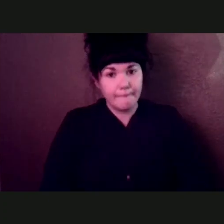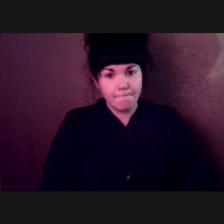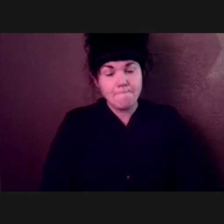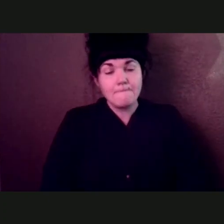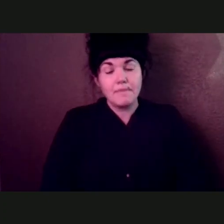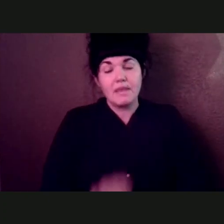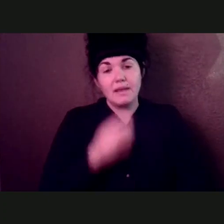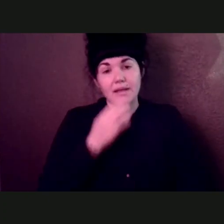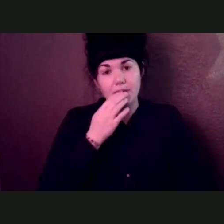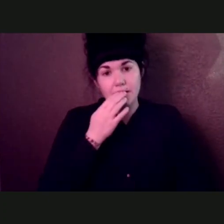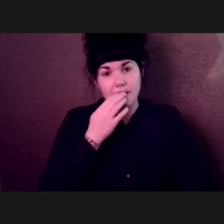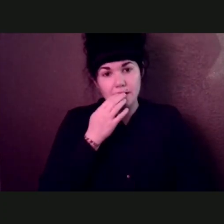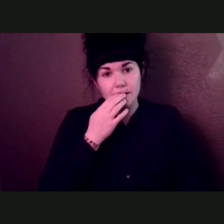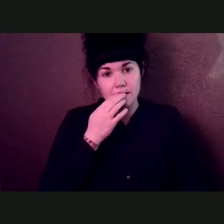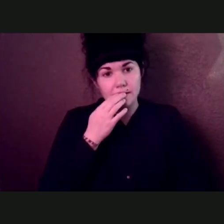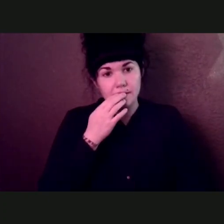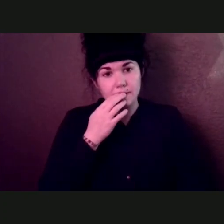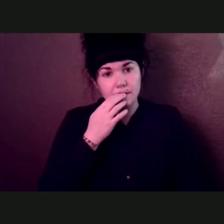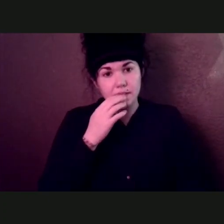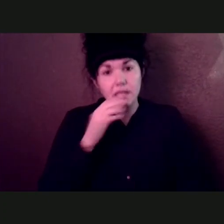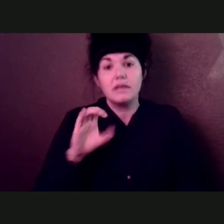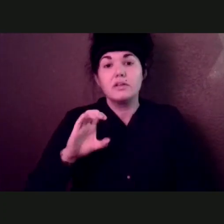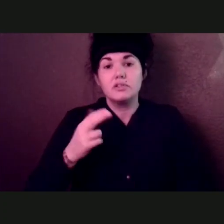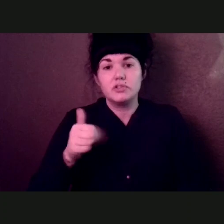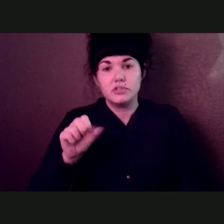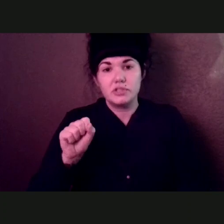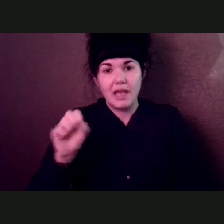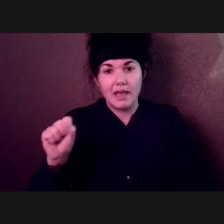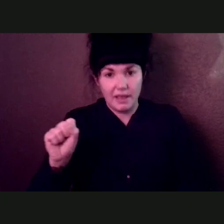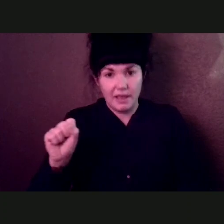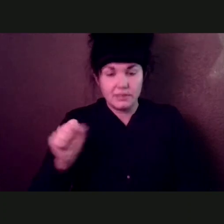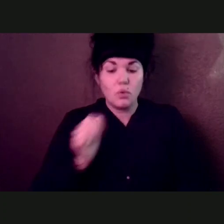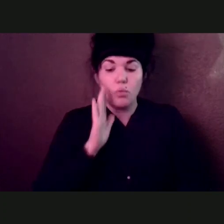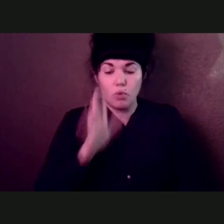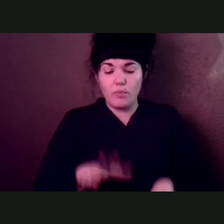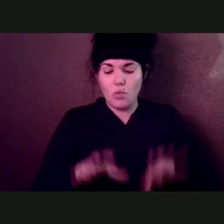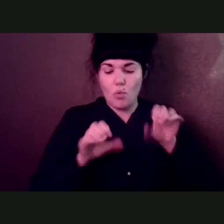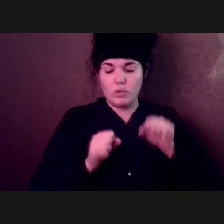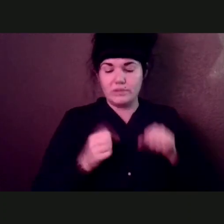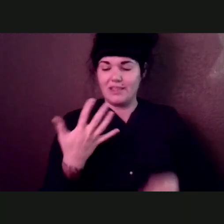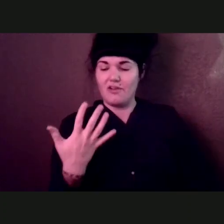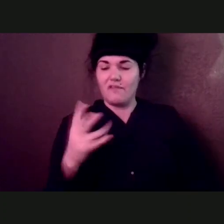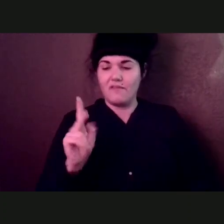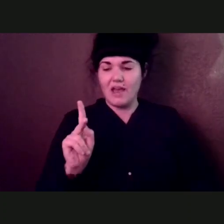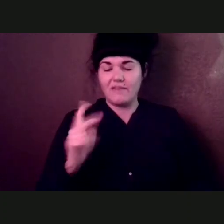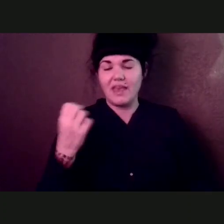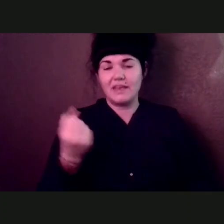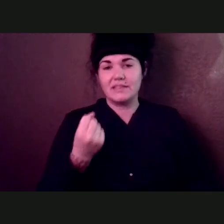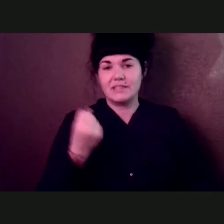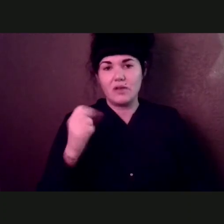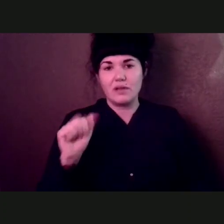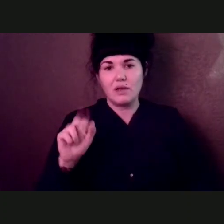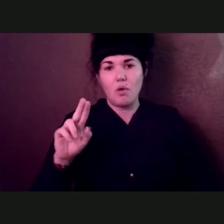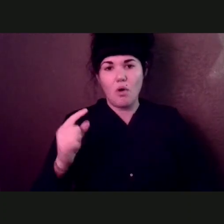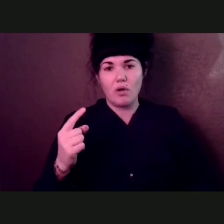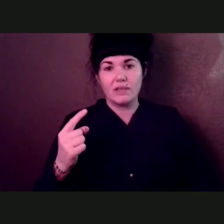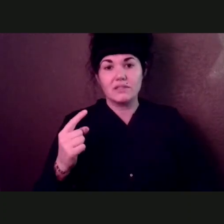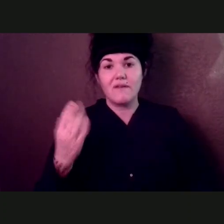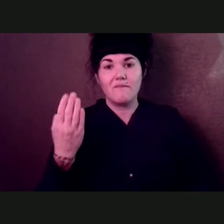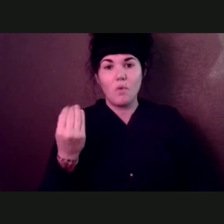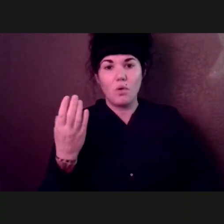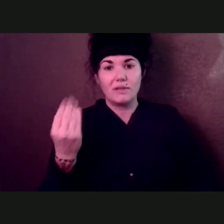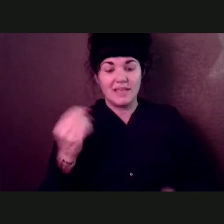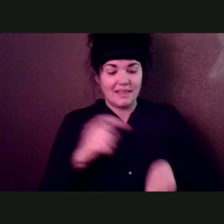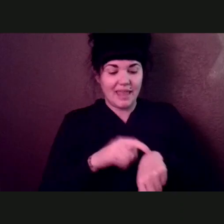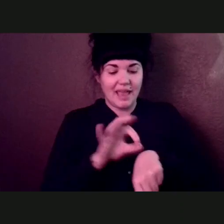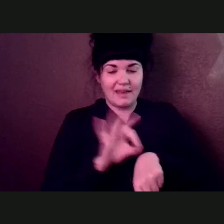And Chaz is having their 5k on Saturday, August 14th at 9am. And